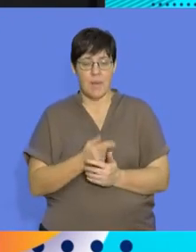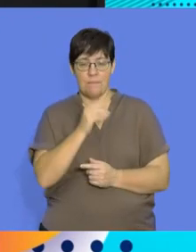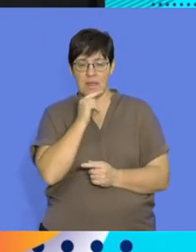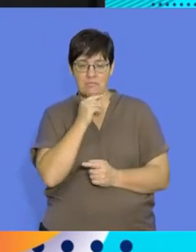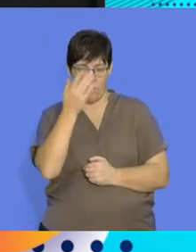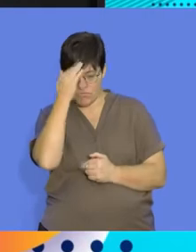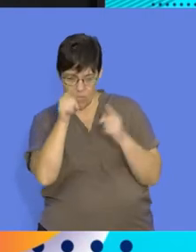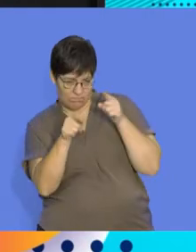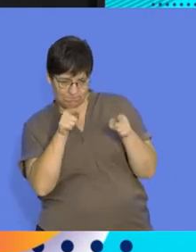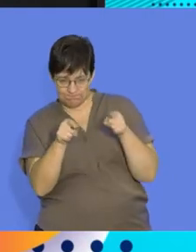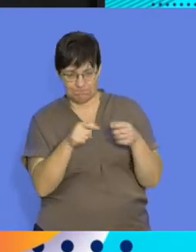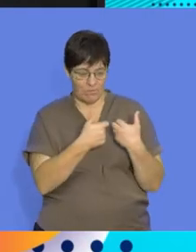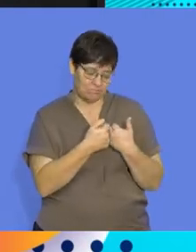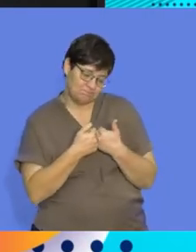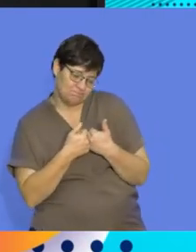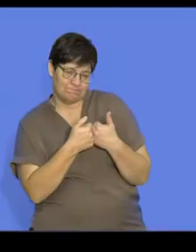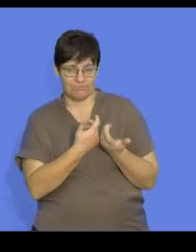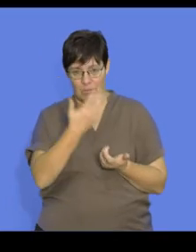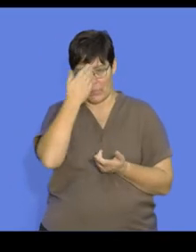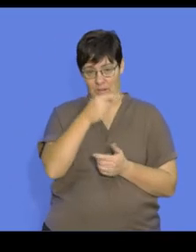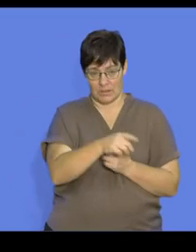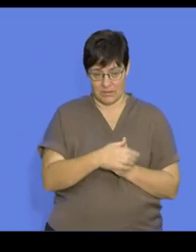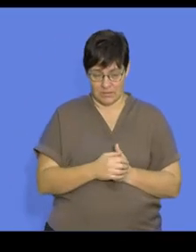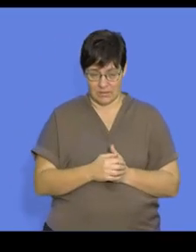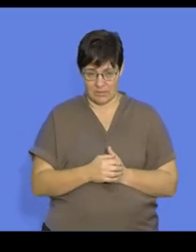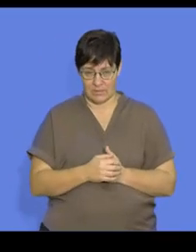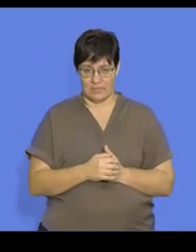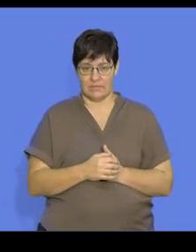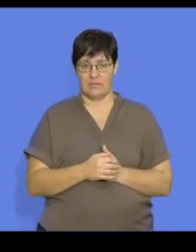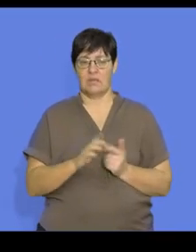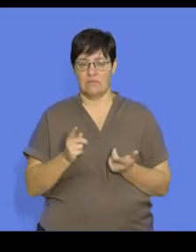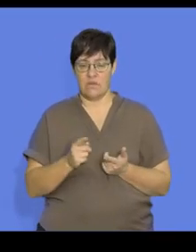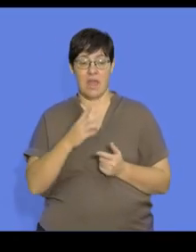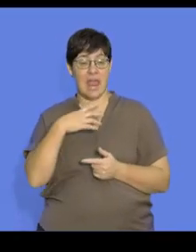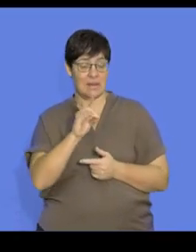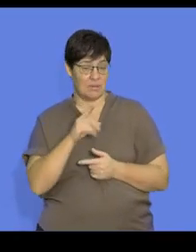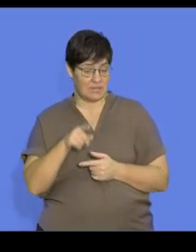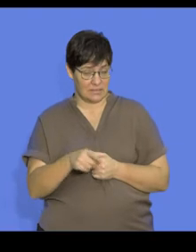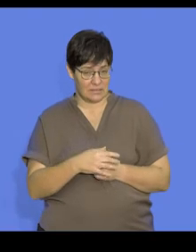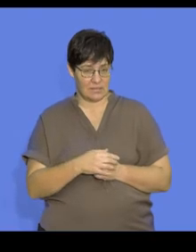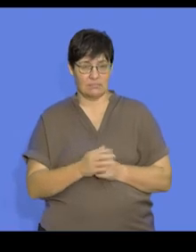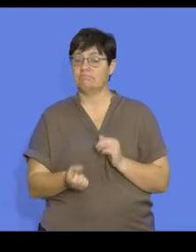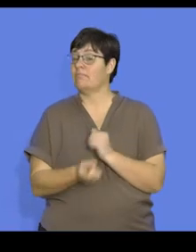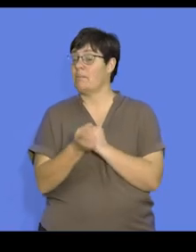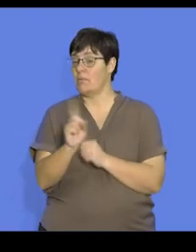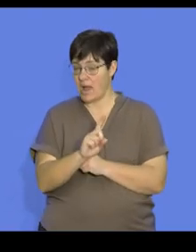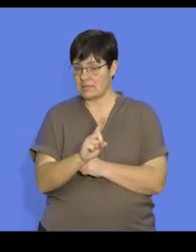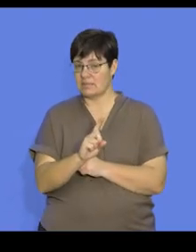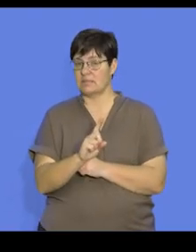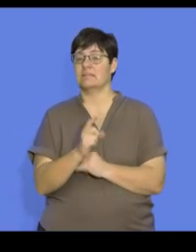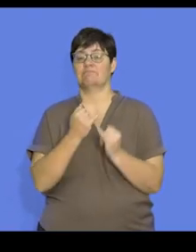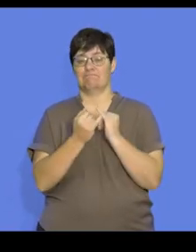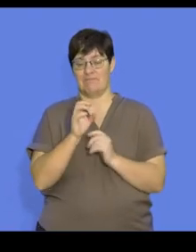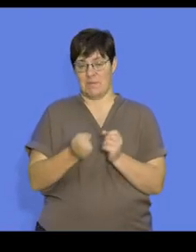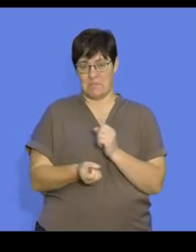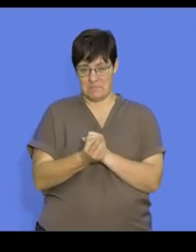getting to know someone. And so it's important that courtship in animals results in mating and eventually